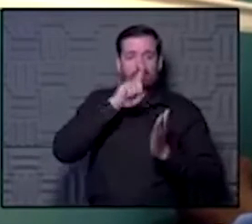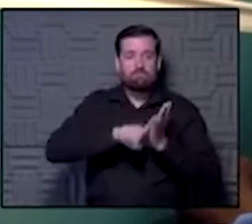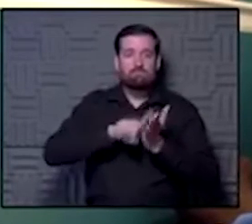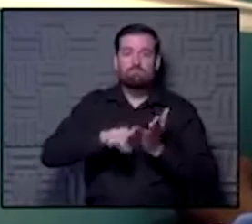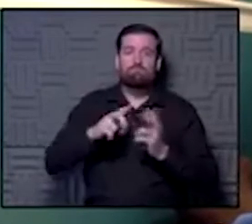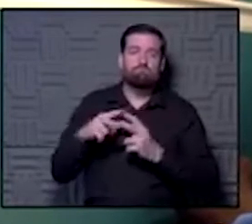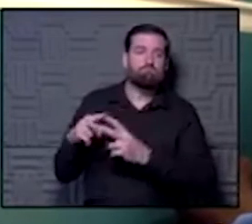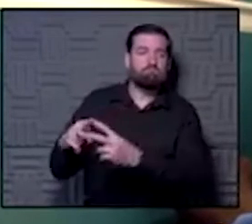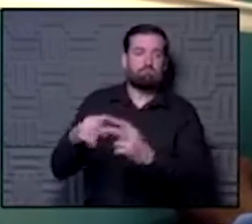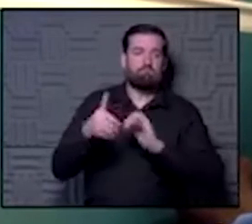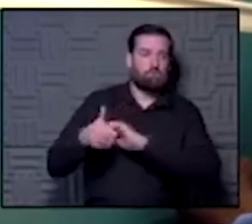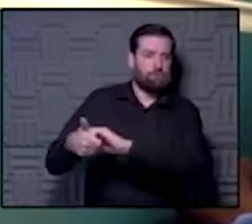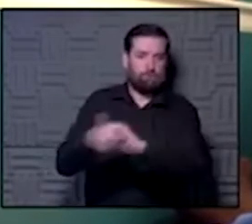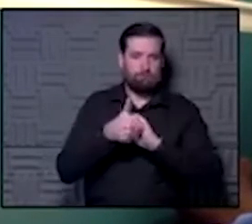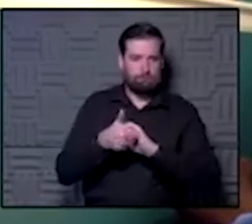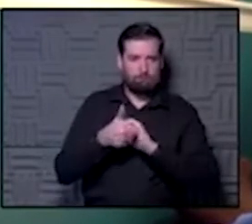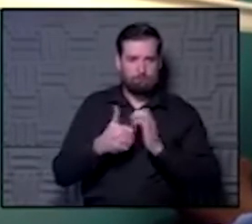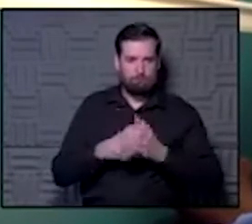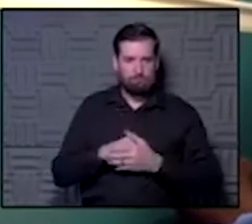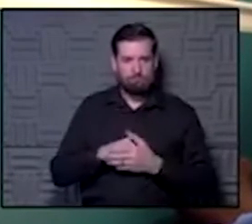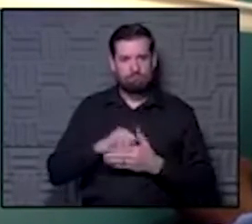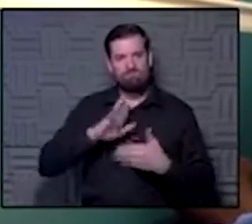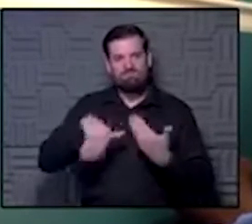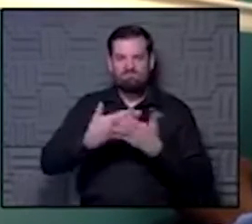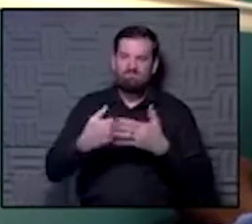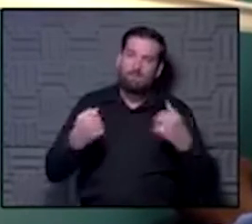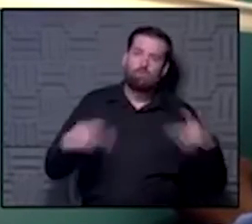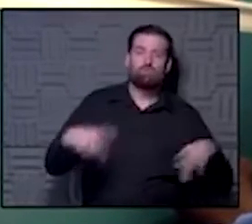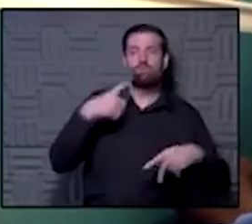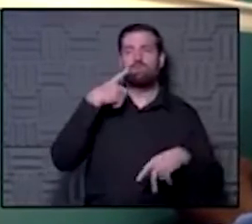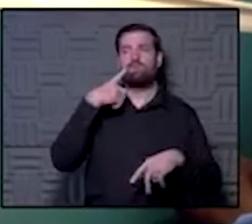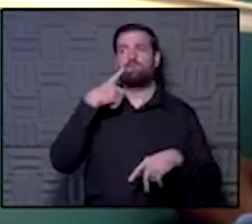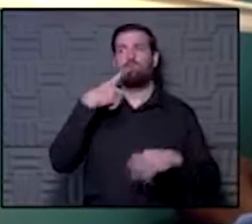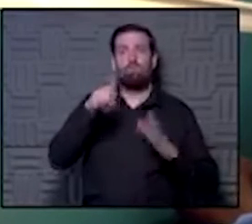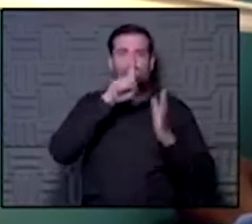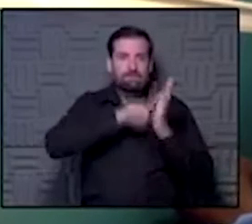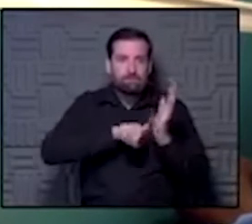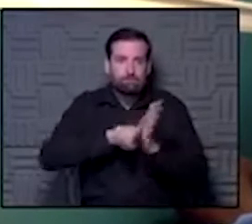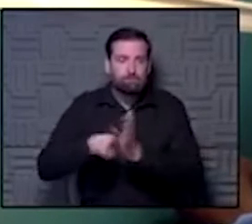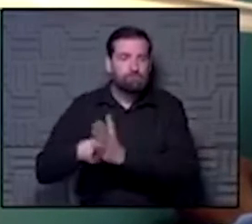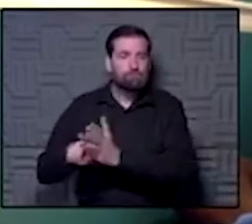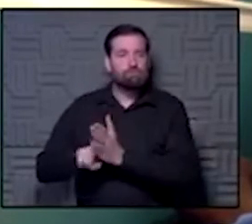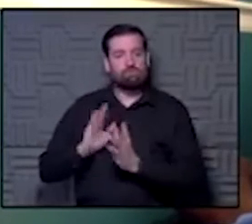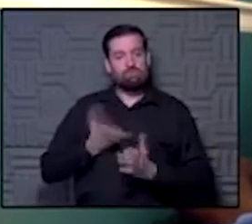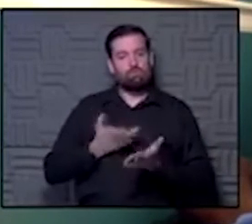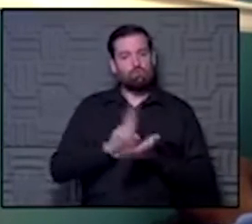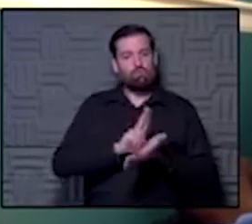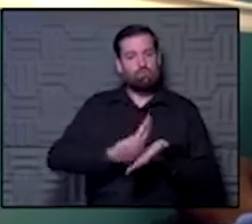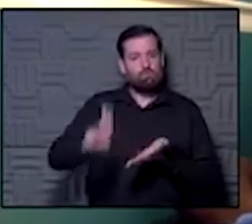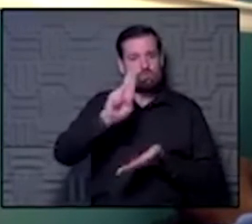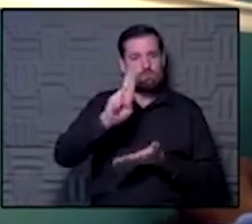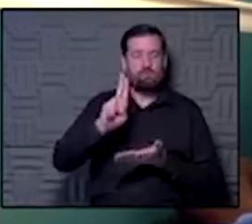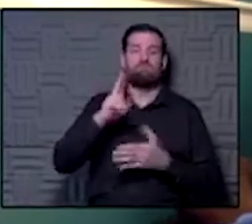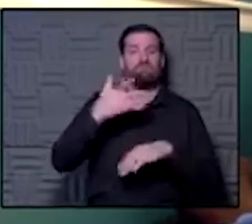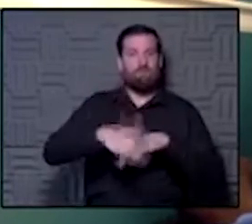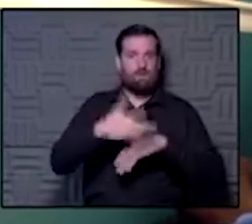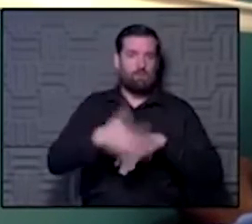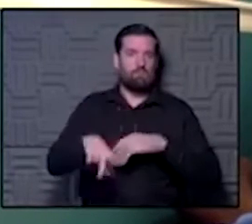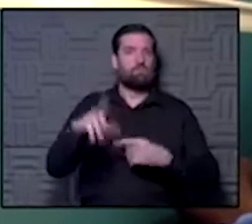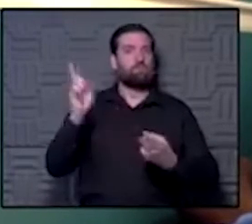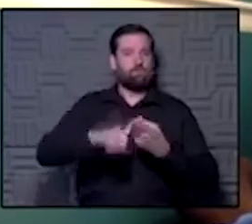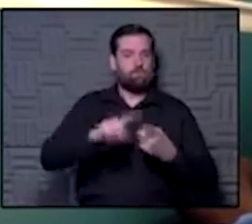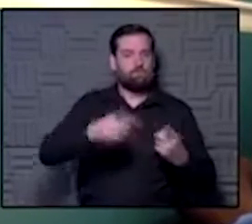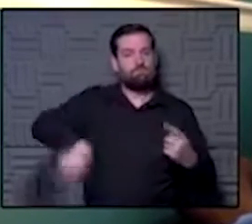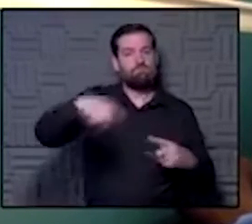and make sure that all the opportunities, the service opportunities, the research opportunities at our university are available to our Latino